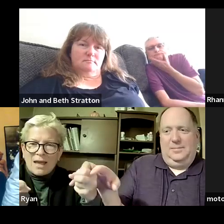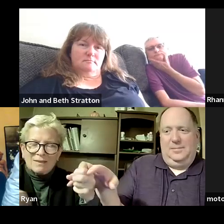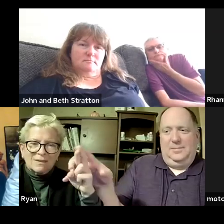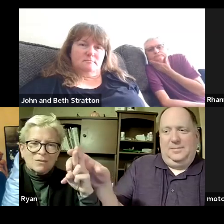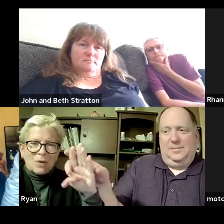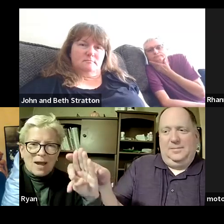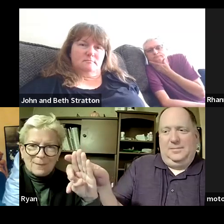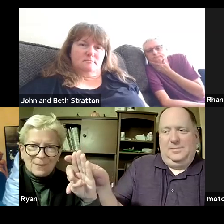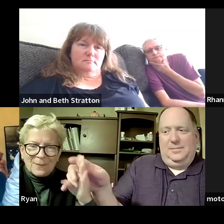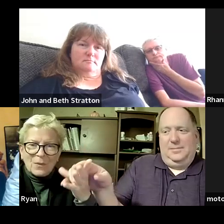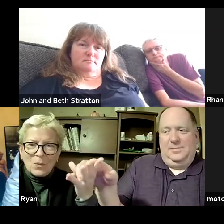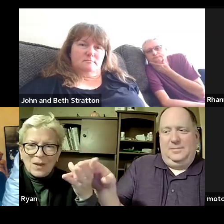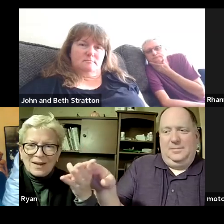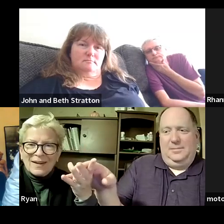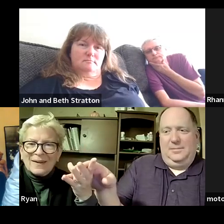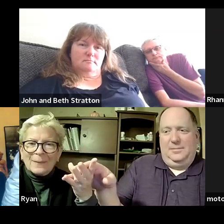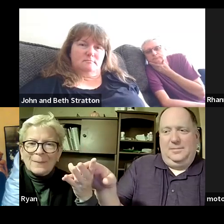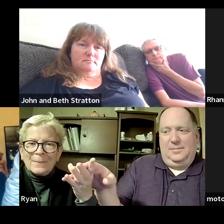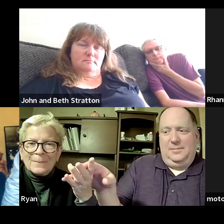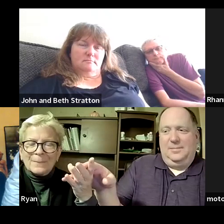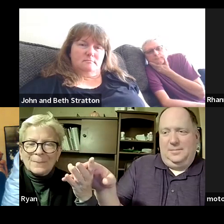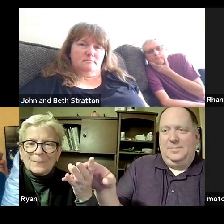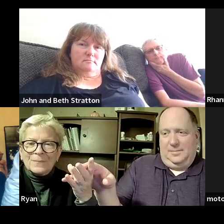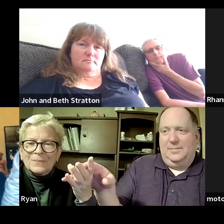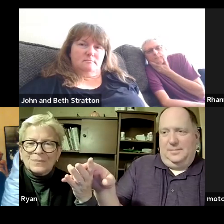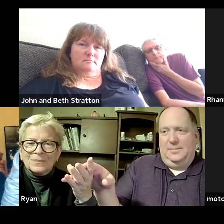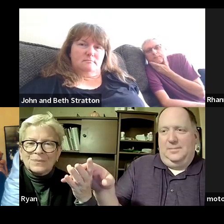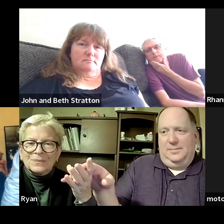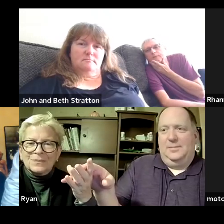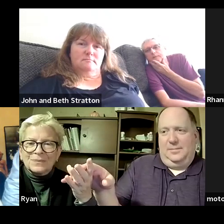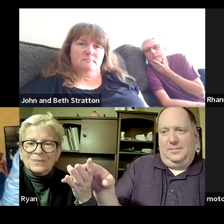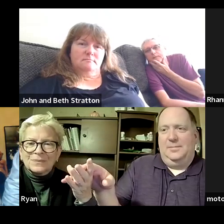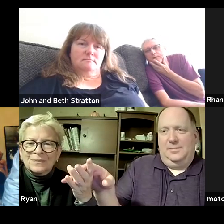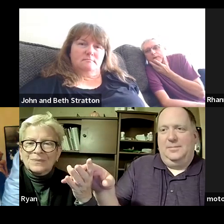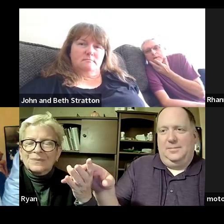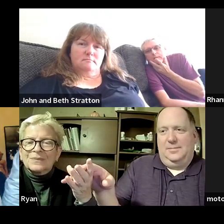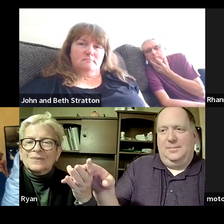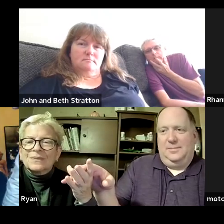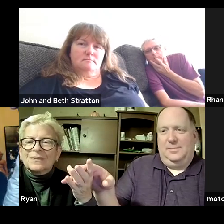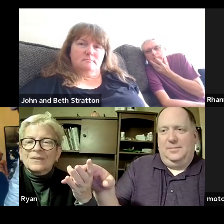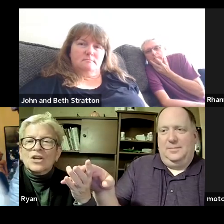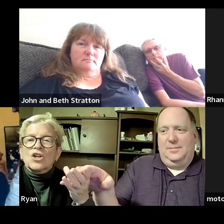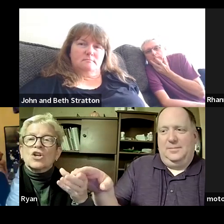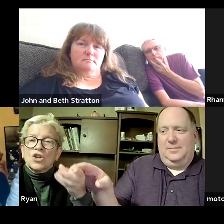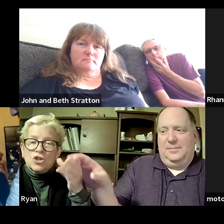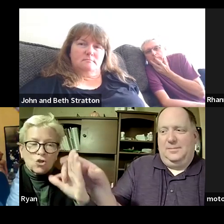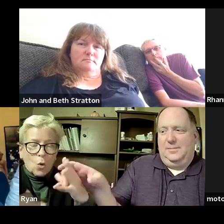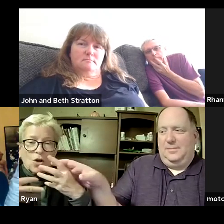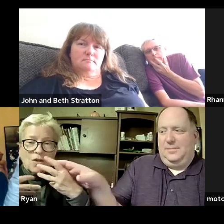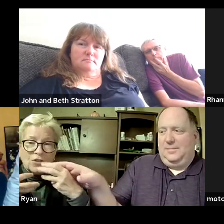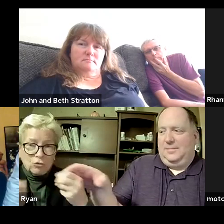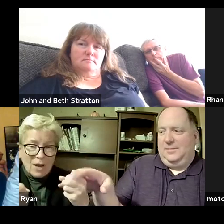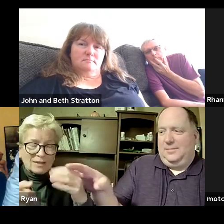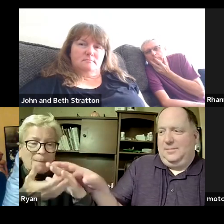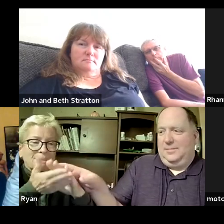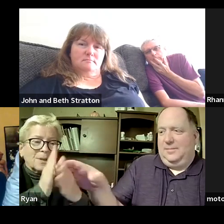are are um marlon's weaknesses okay marlon